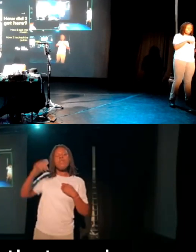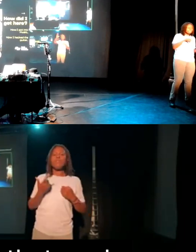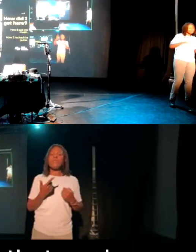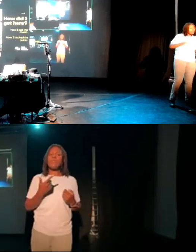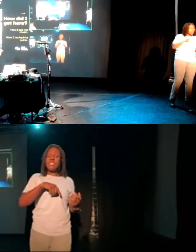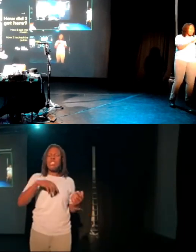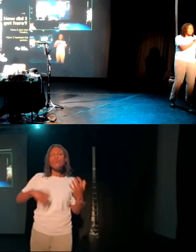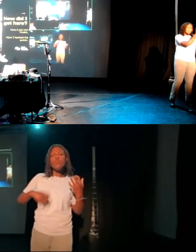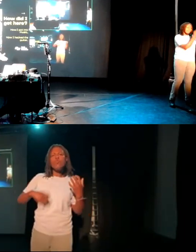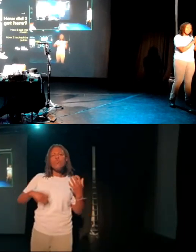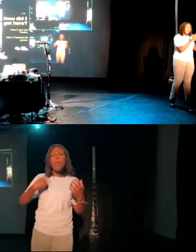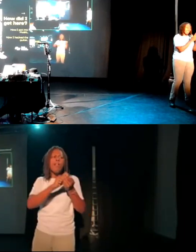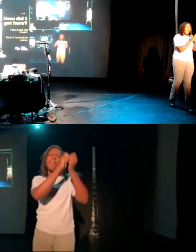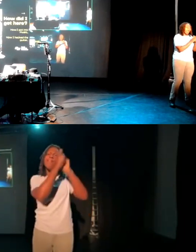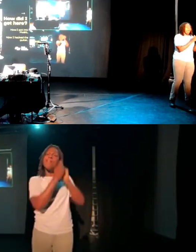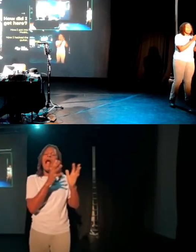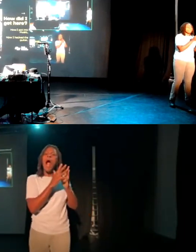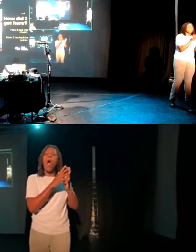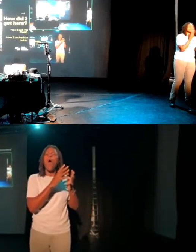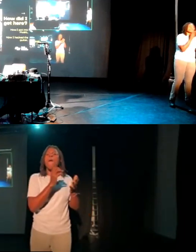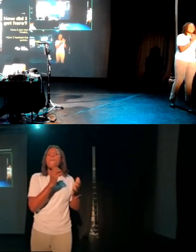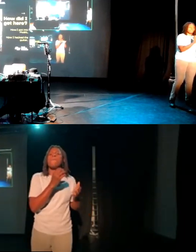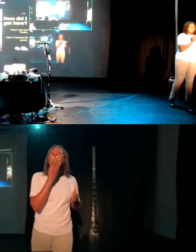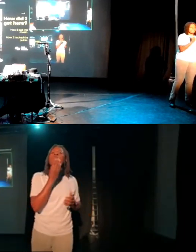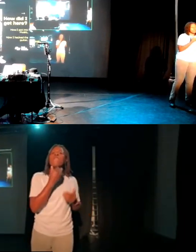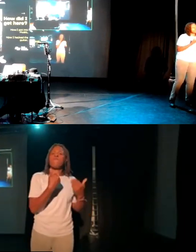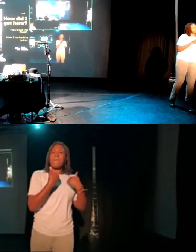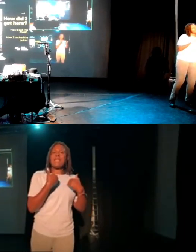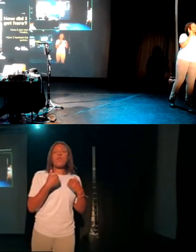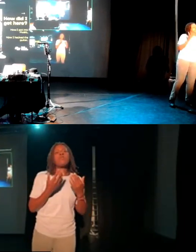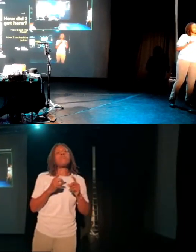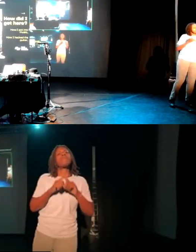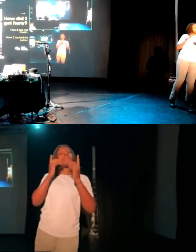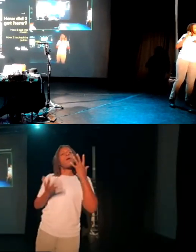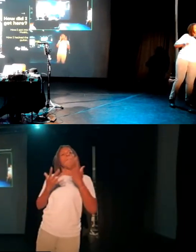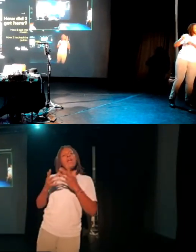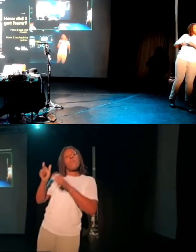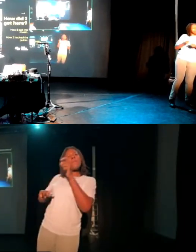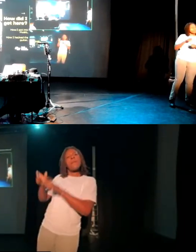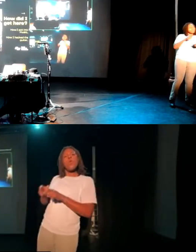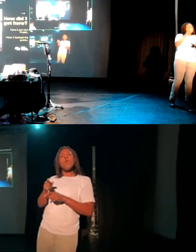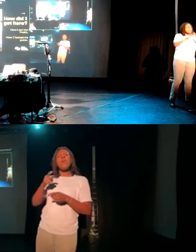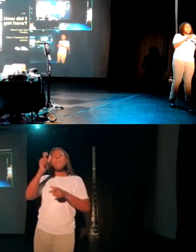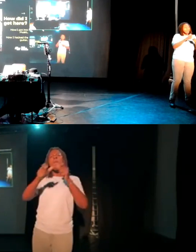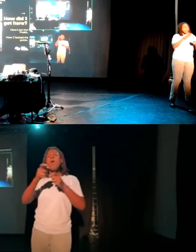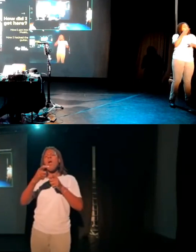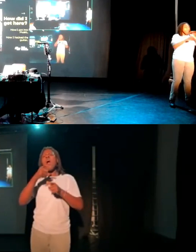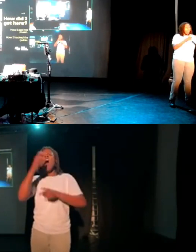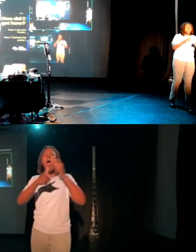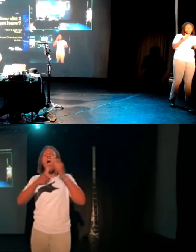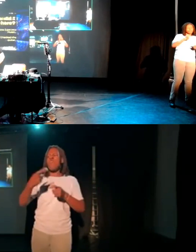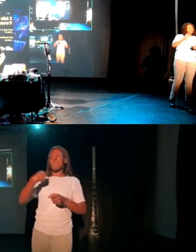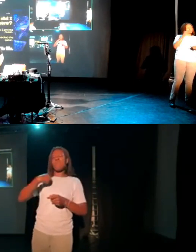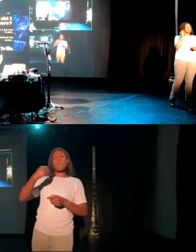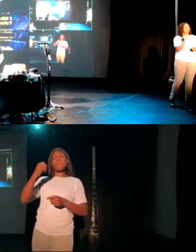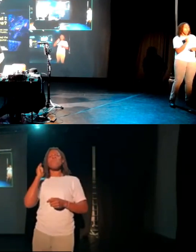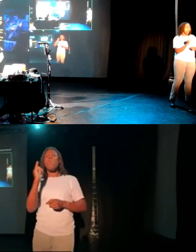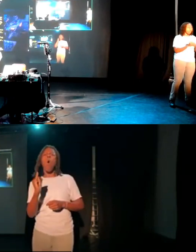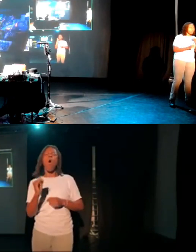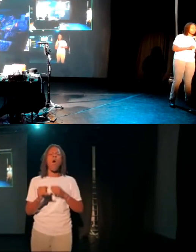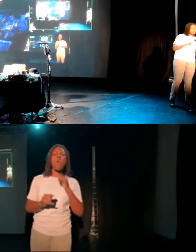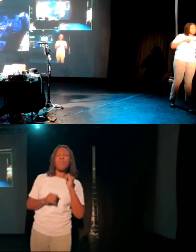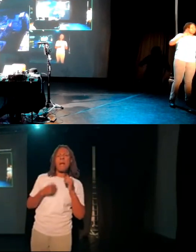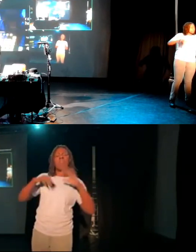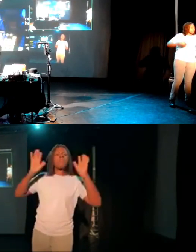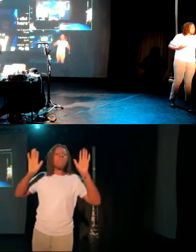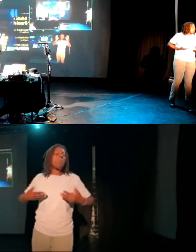for me, much to the annoyance of people who use them in other ways who continually tell me I'm wrong, but I don't really care at this point because I've got this far already. And that's been